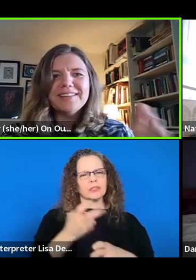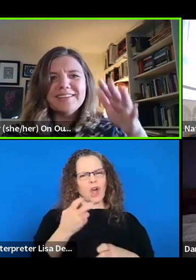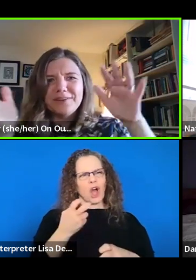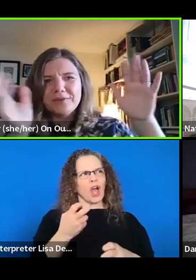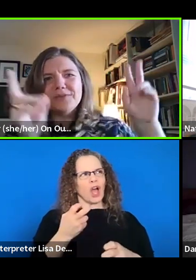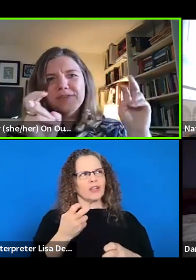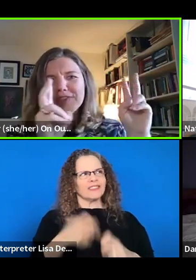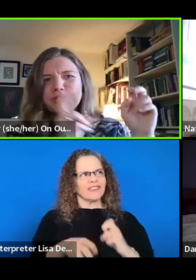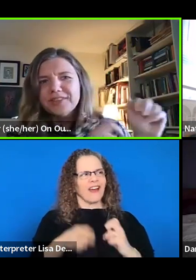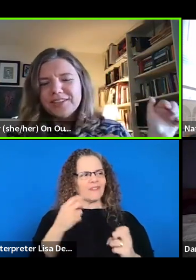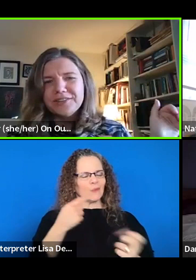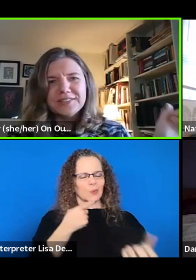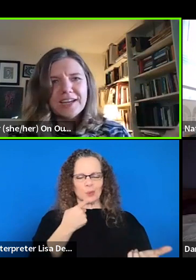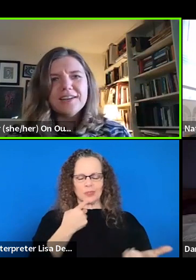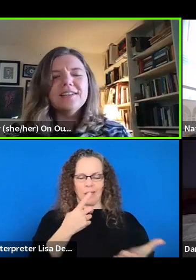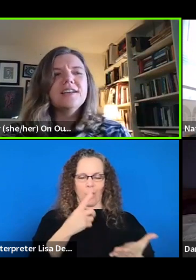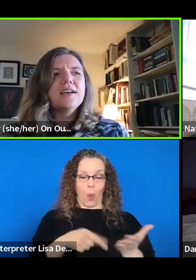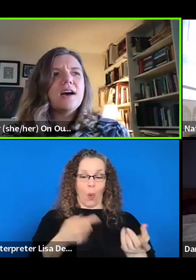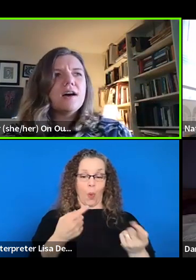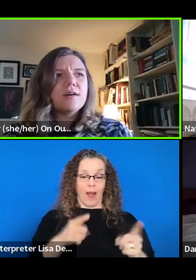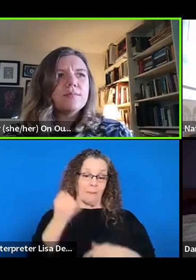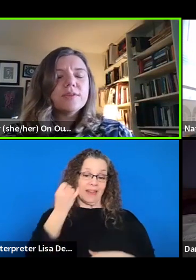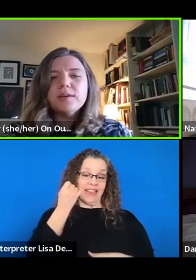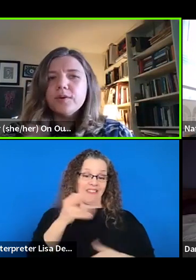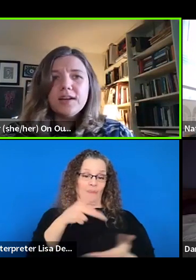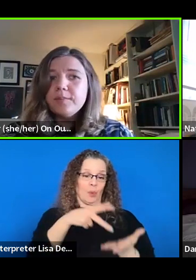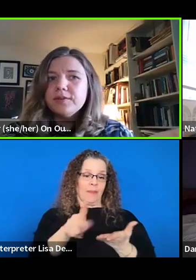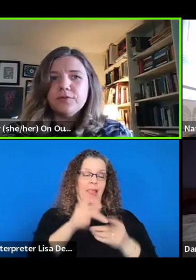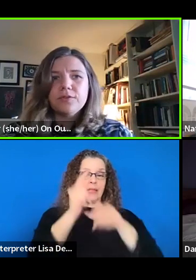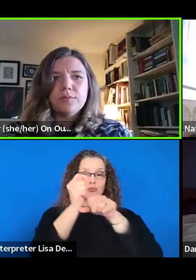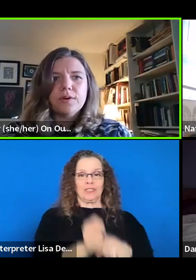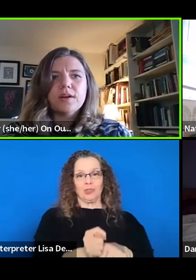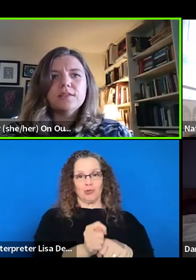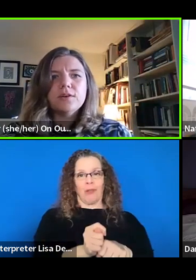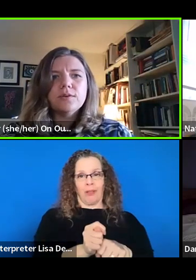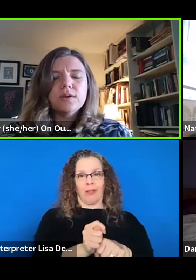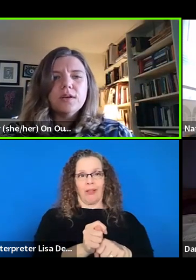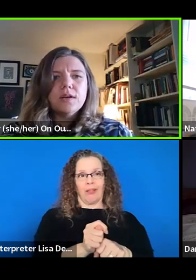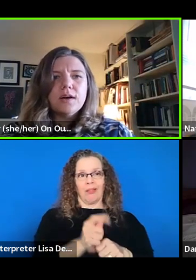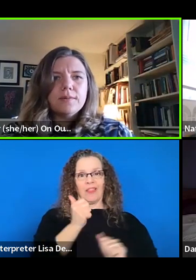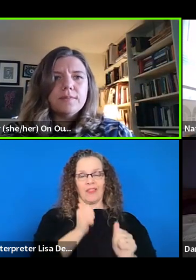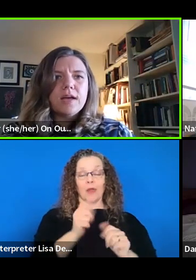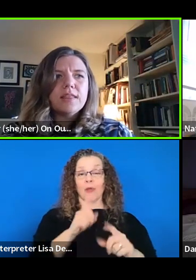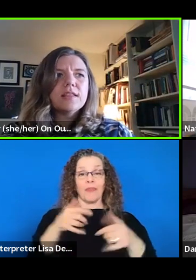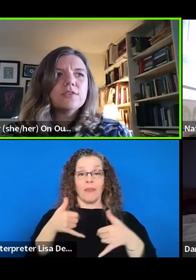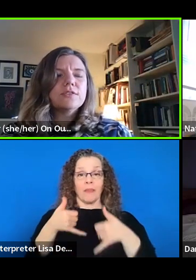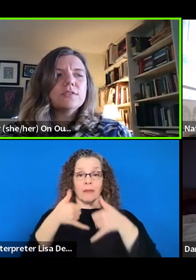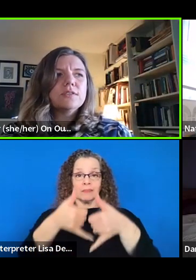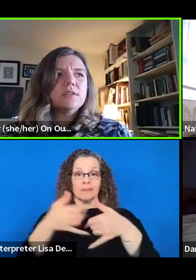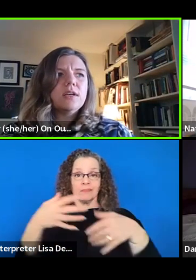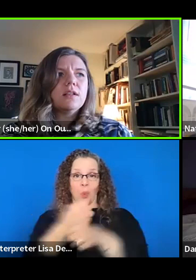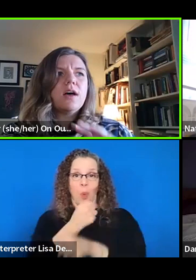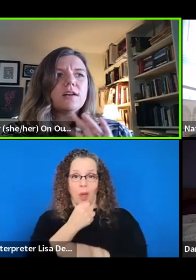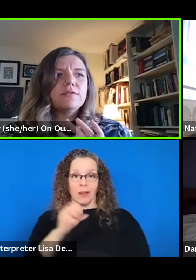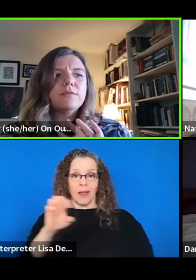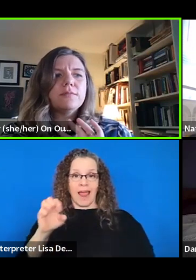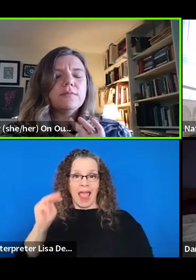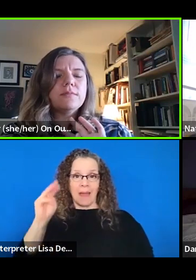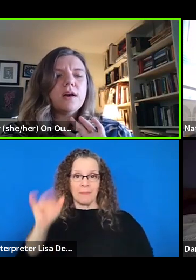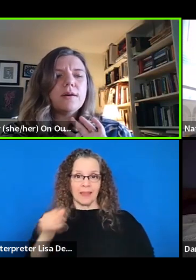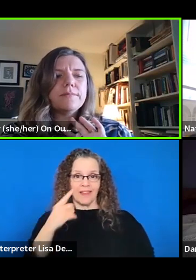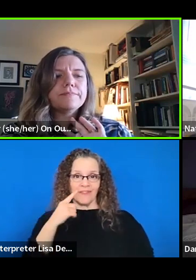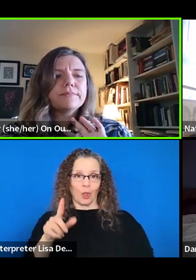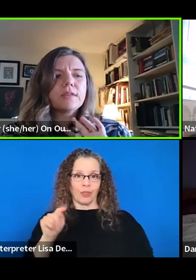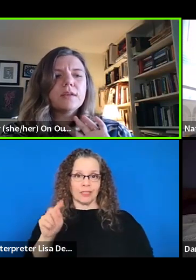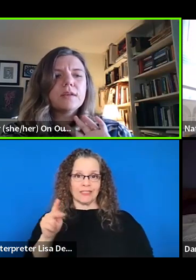was paid on the, you know, traditional theater scale, um, but they won an Emmy for the work. And so, um, I think there's a lot of,